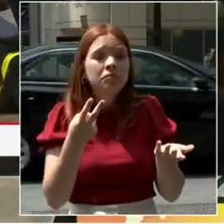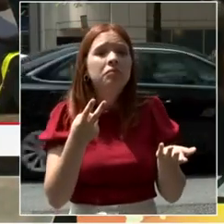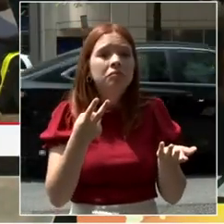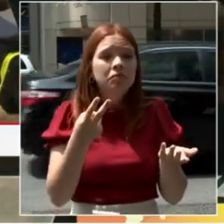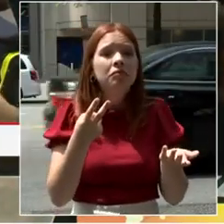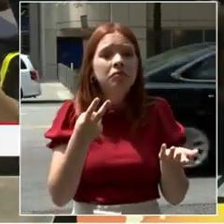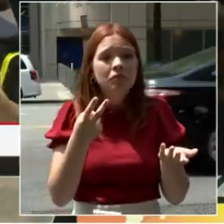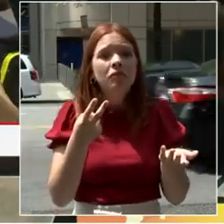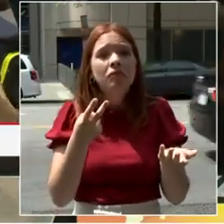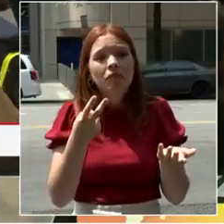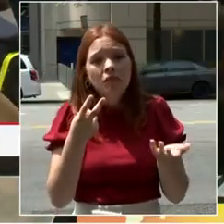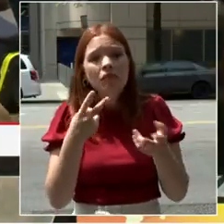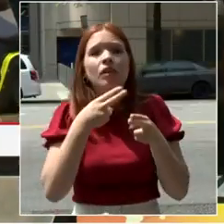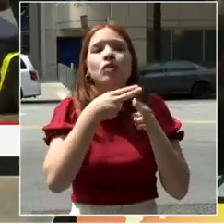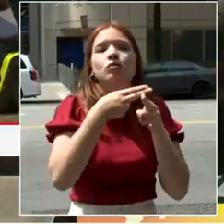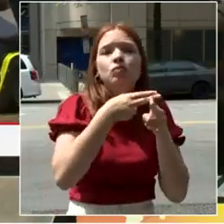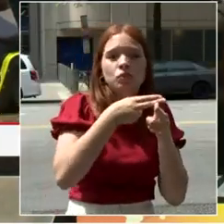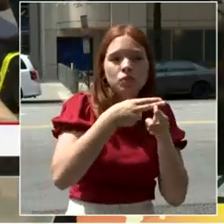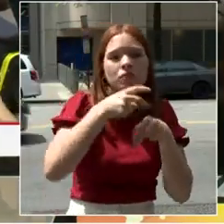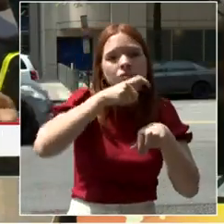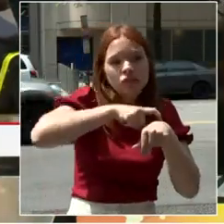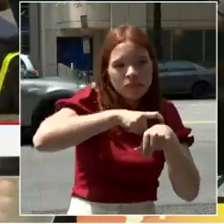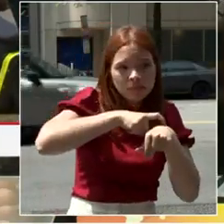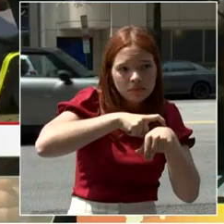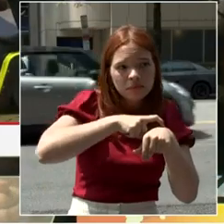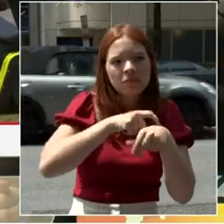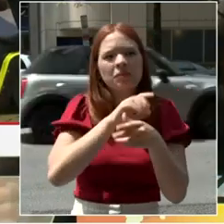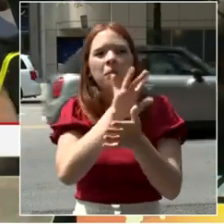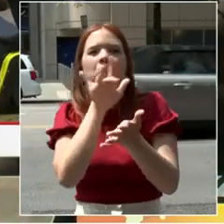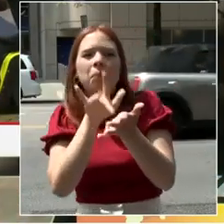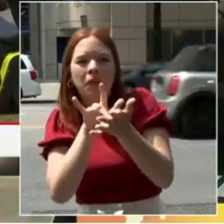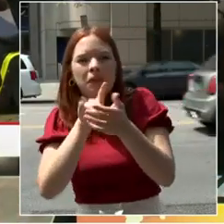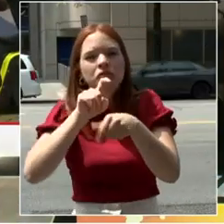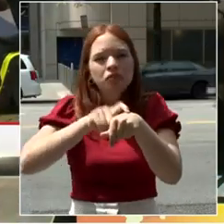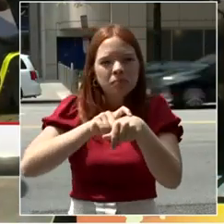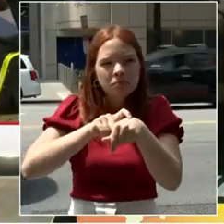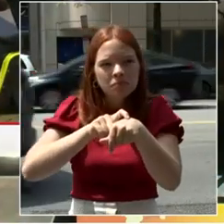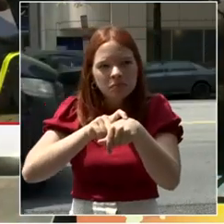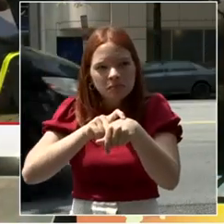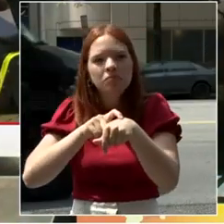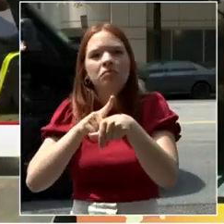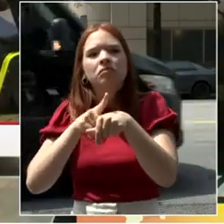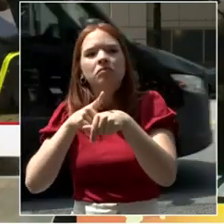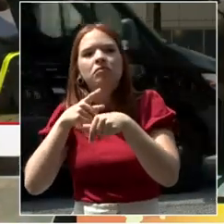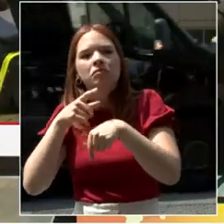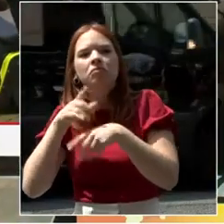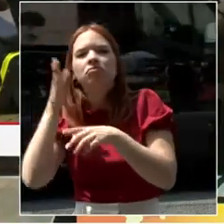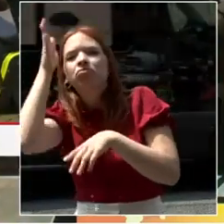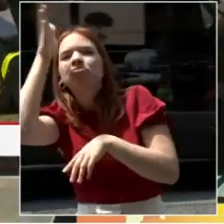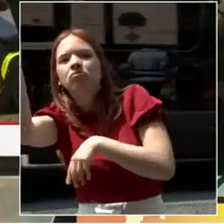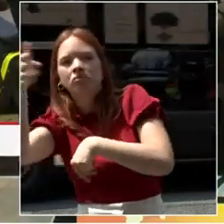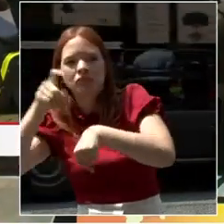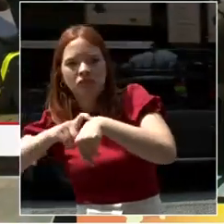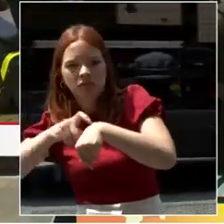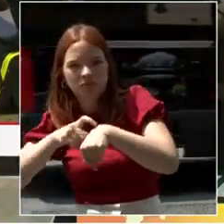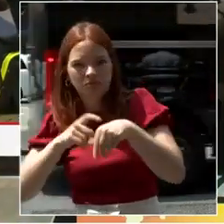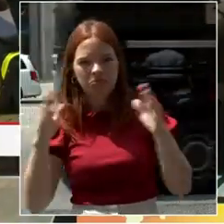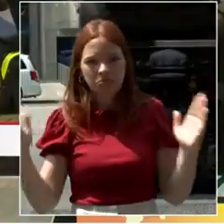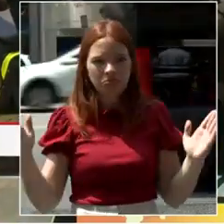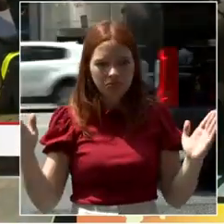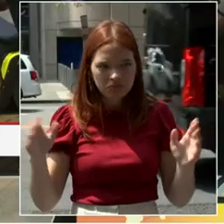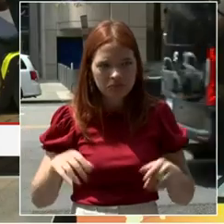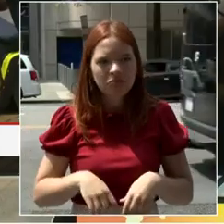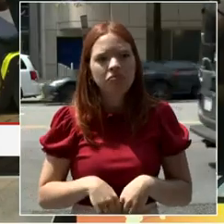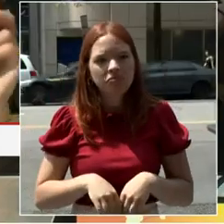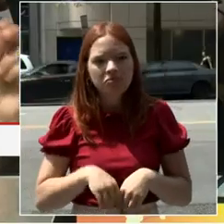long term and lays out a roadmap. It is intended to be something that we go back to again and again.